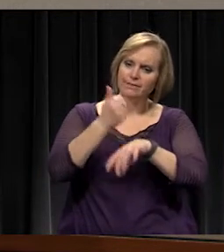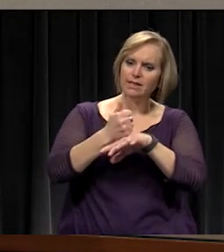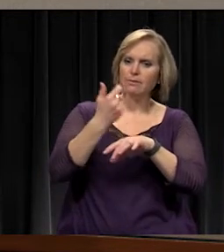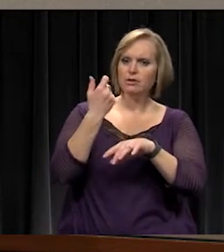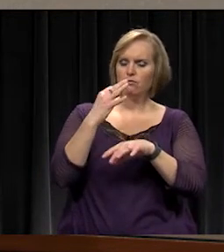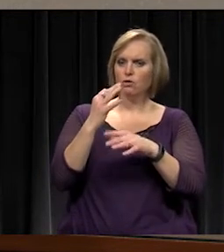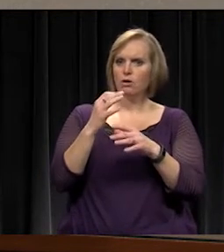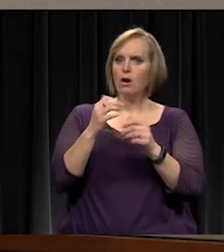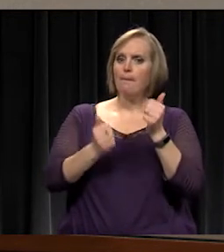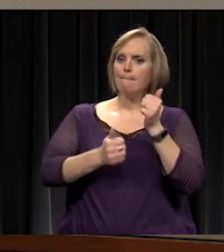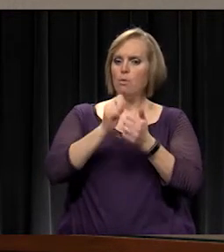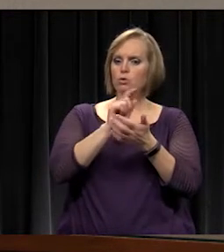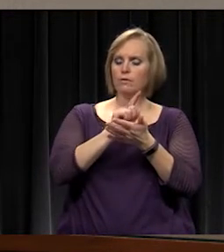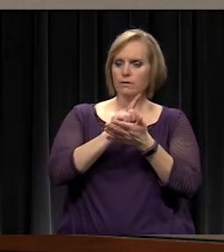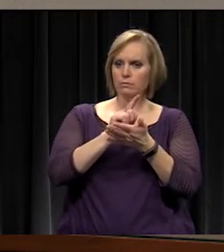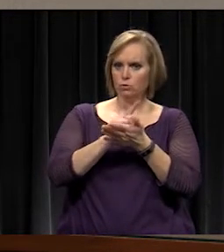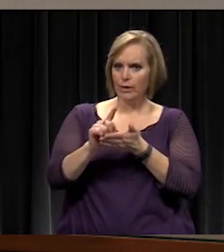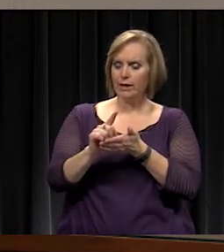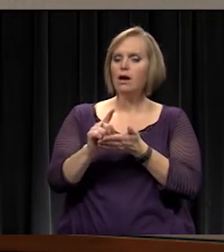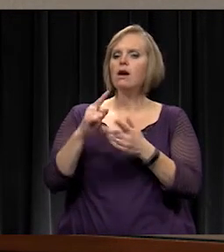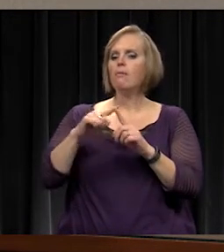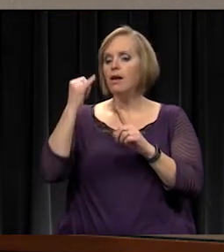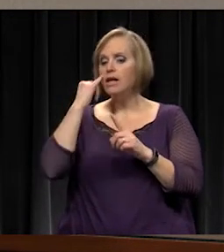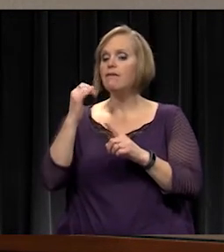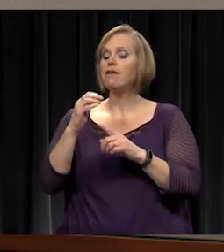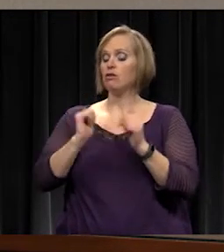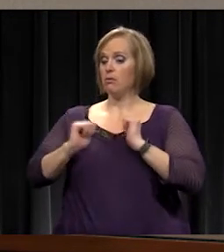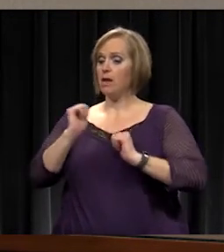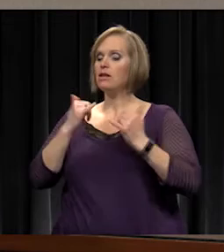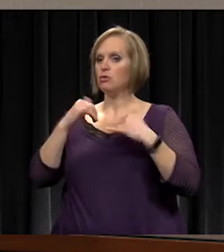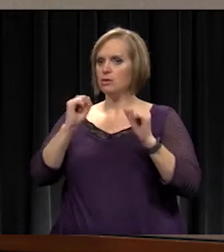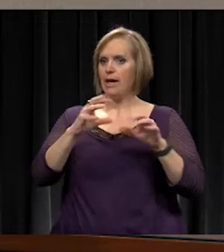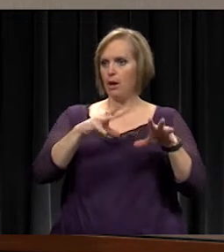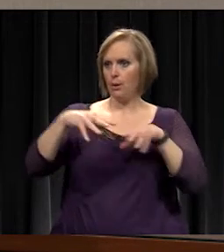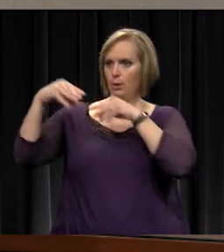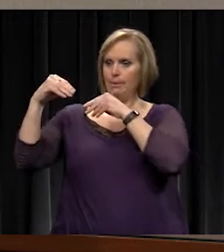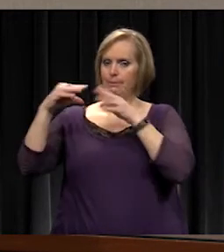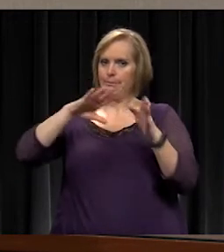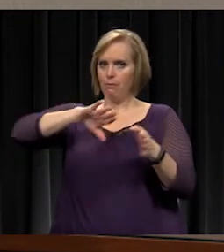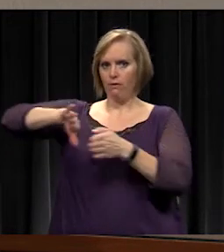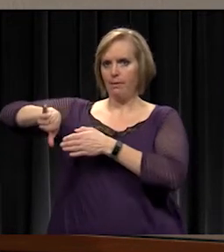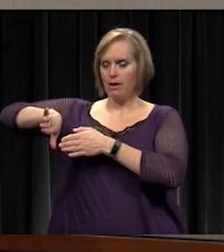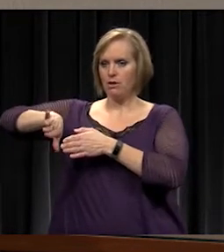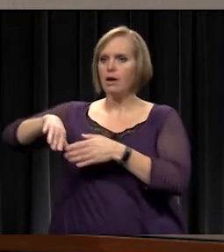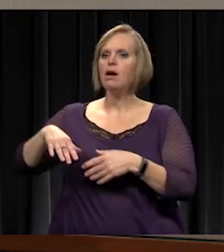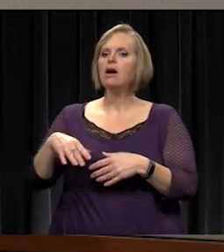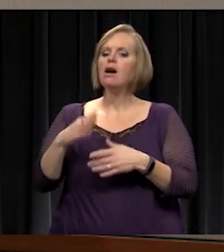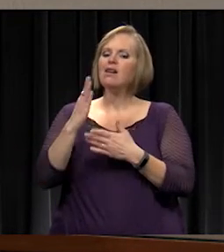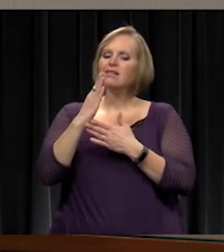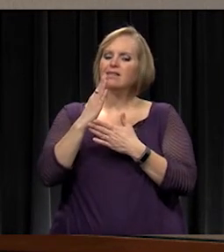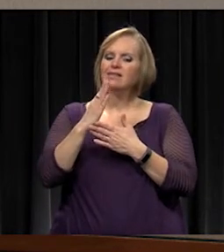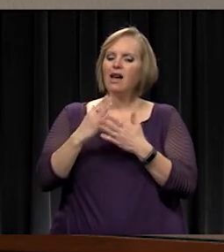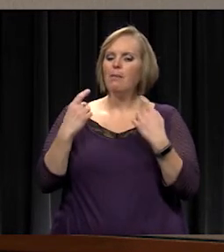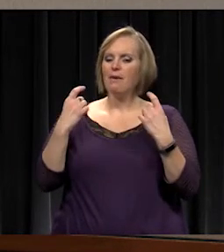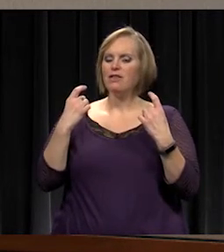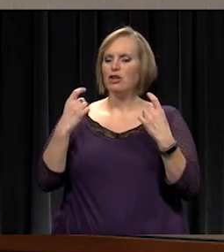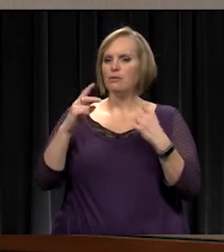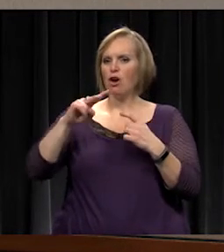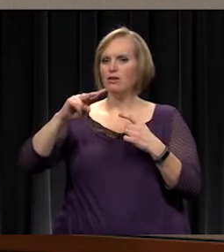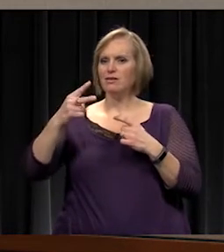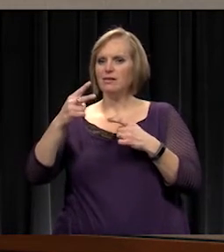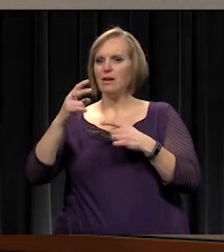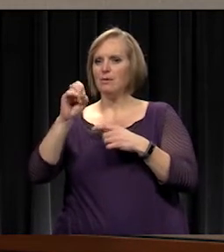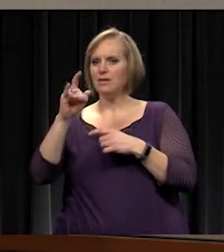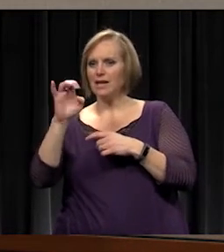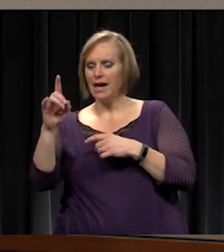there'd still be removable. Some of the schools that stage is double sided and it faces the gym. I I just didn't want to say that because I'm not sure every school is that way. So